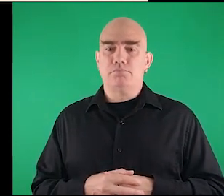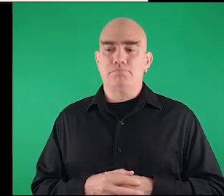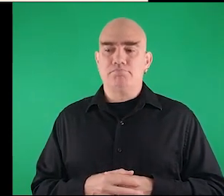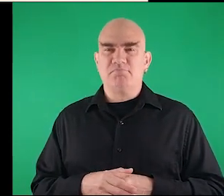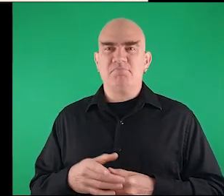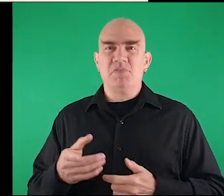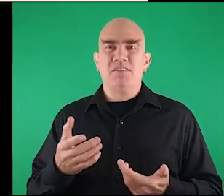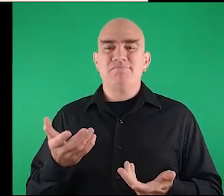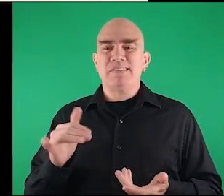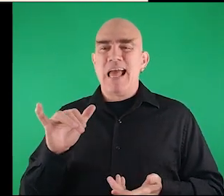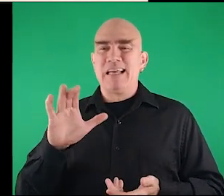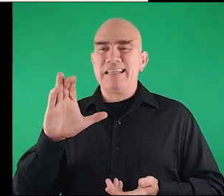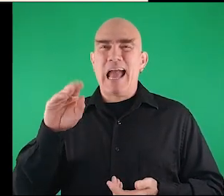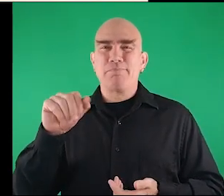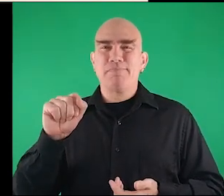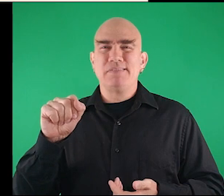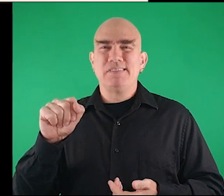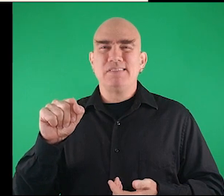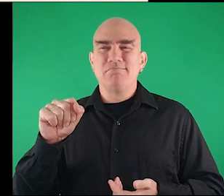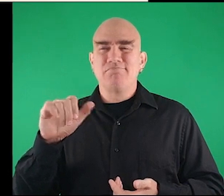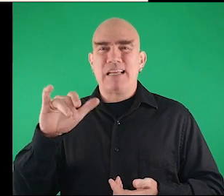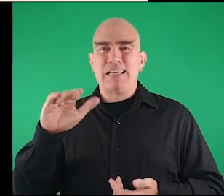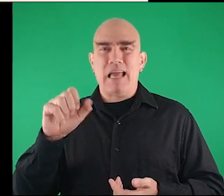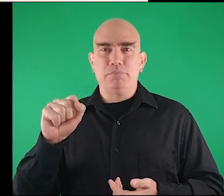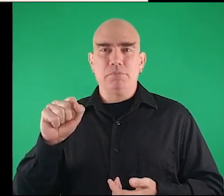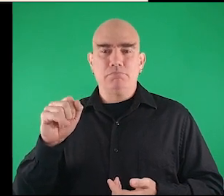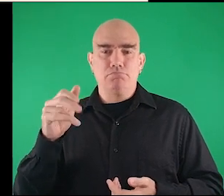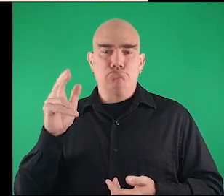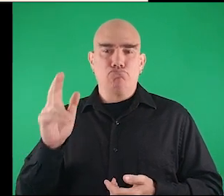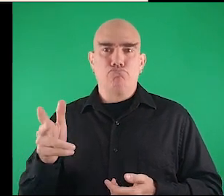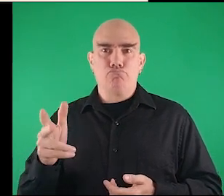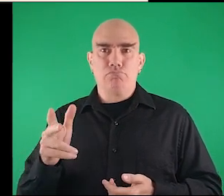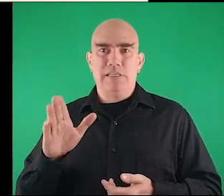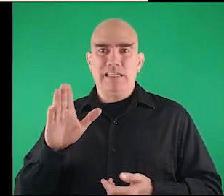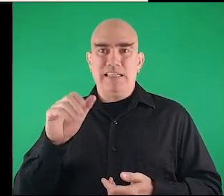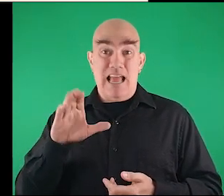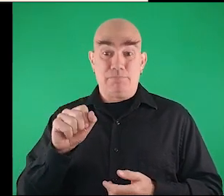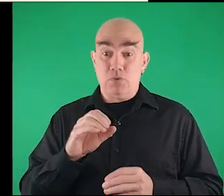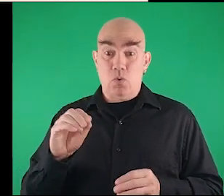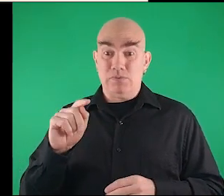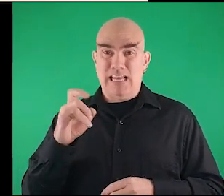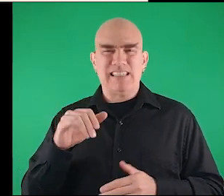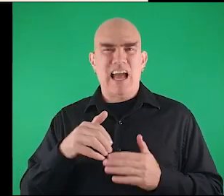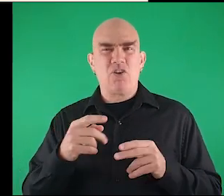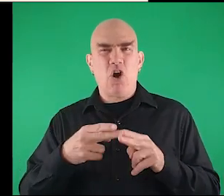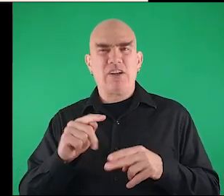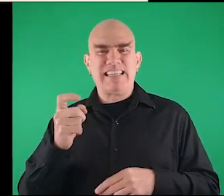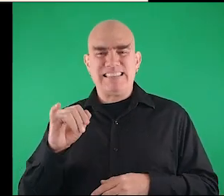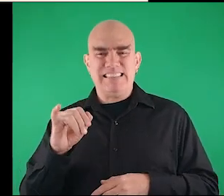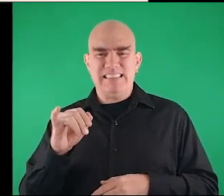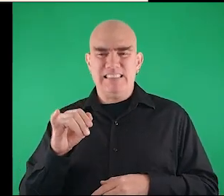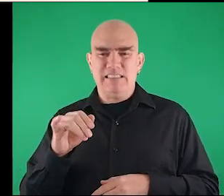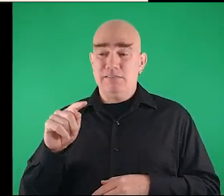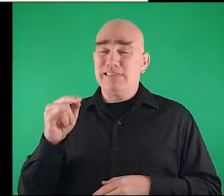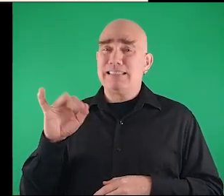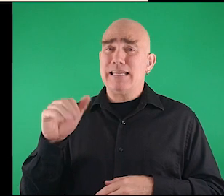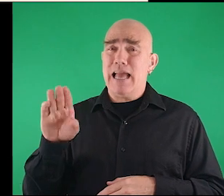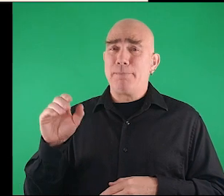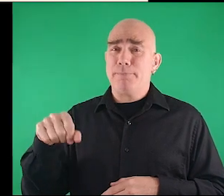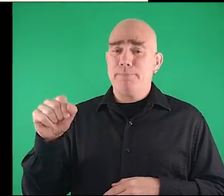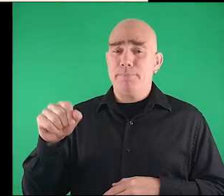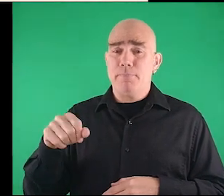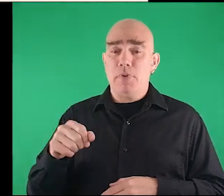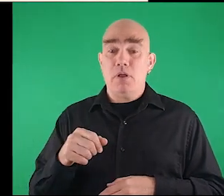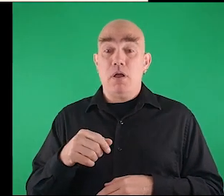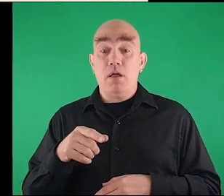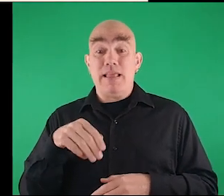in our country that are like like cops cops no a taxi how you call taxi cabs yeah